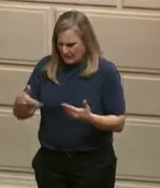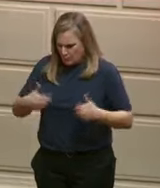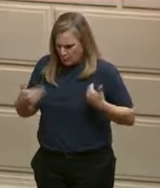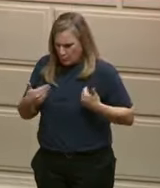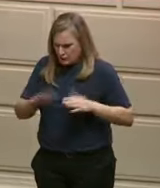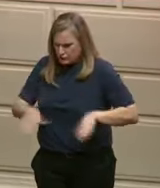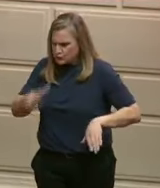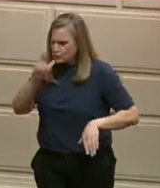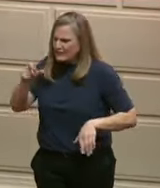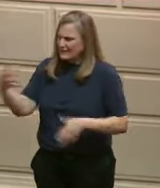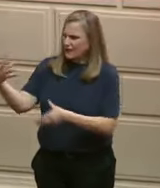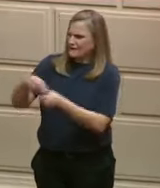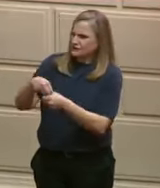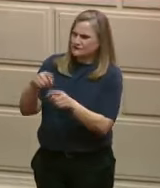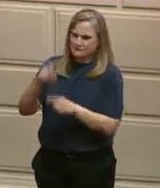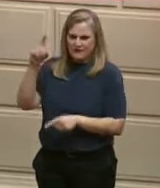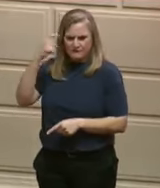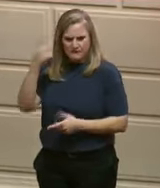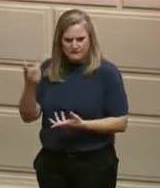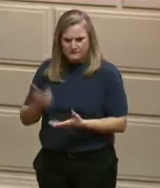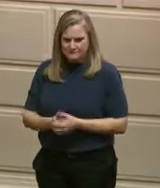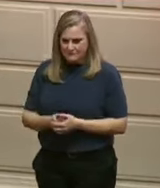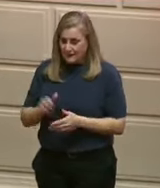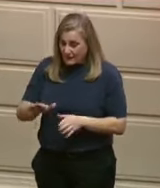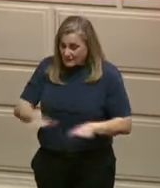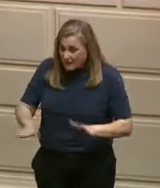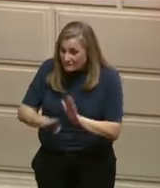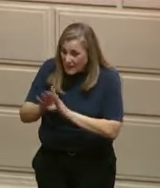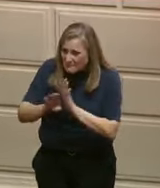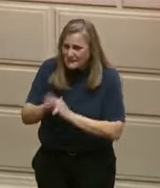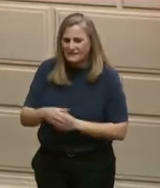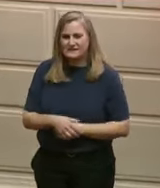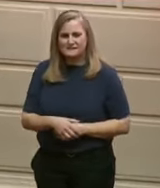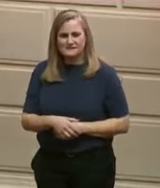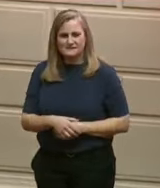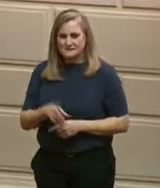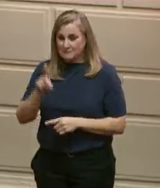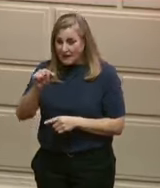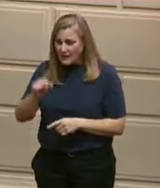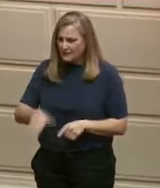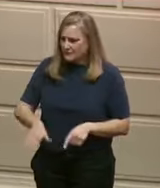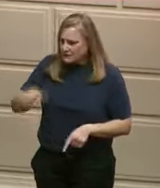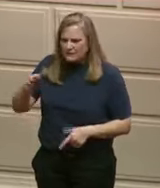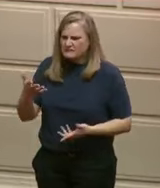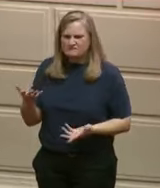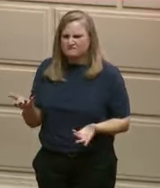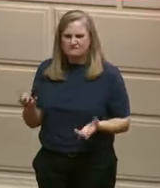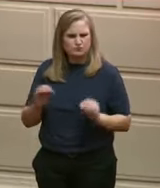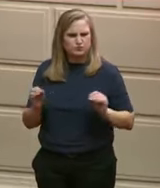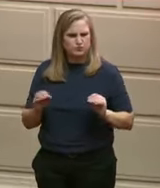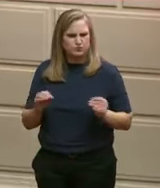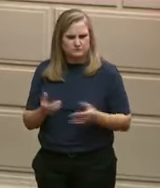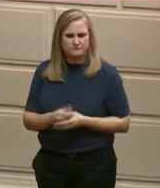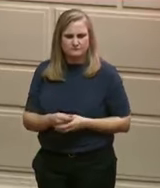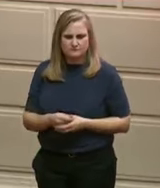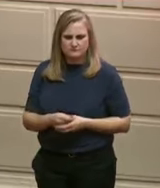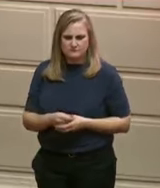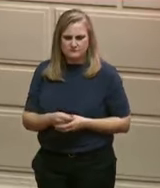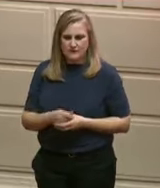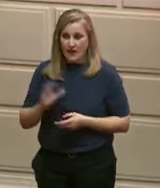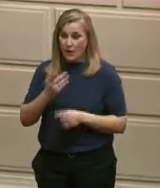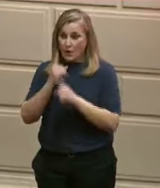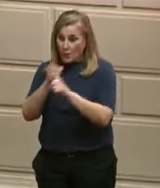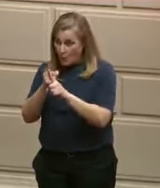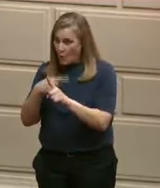who have a developmental disability or delay. In addition to the federal funding that we